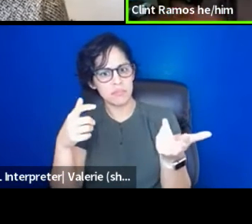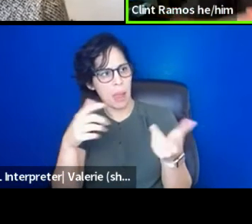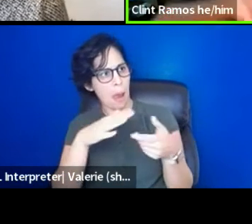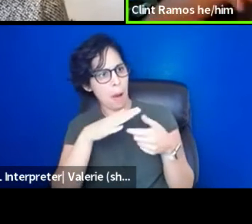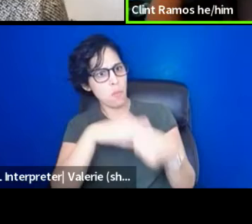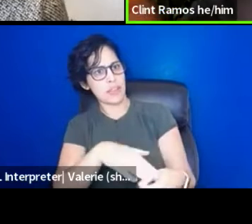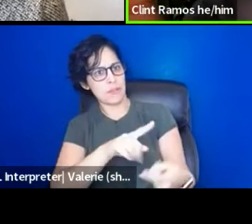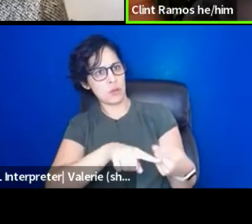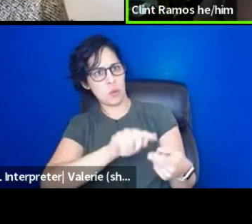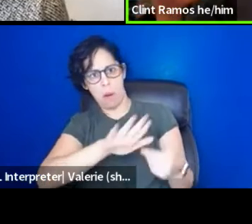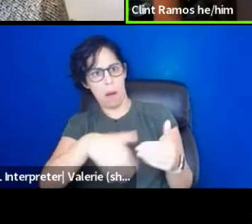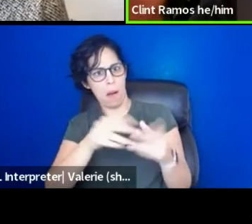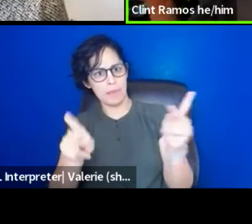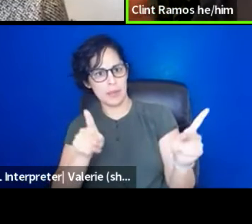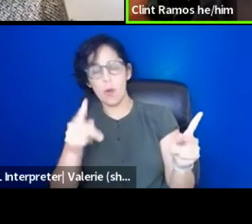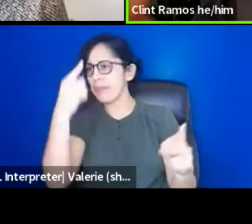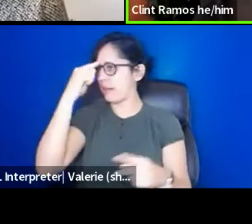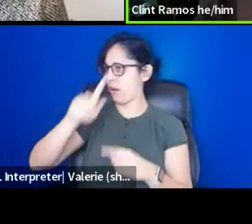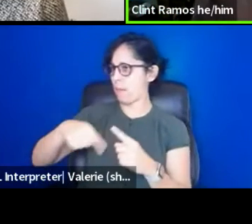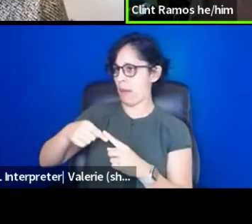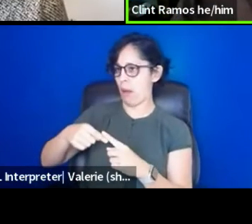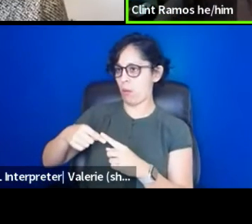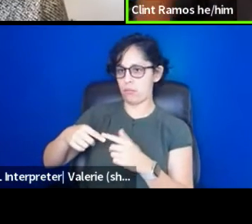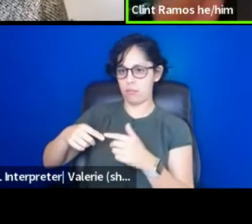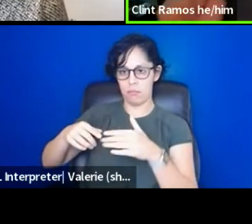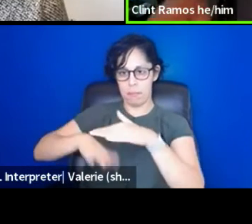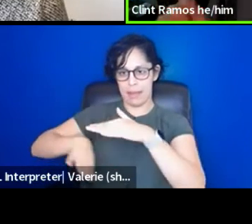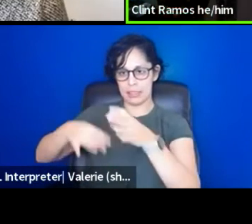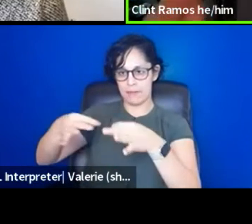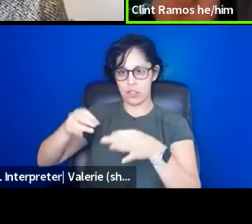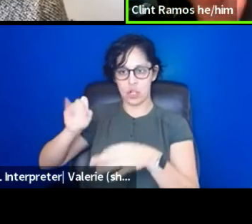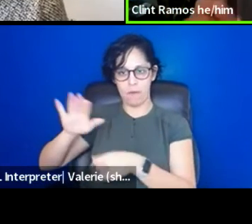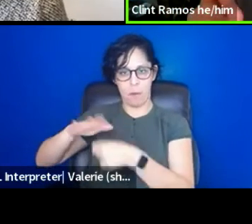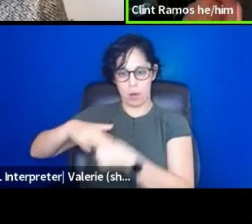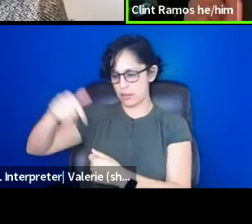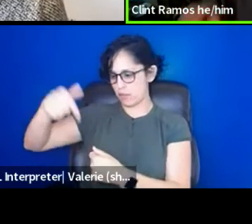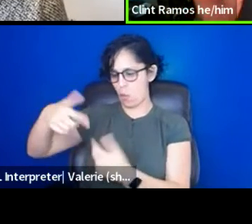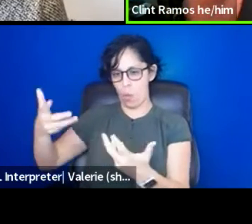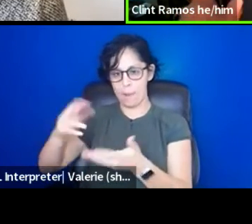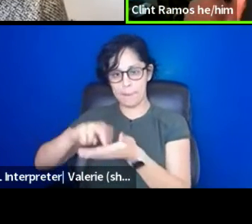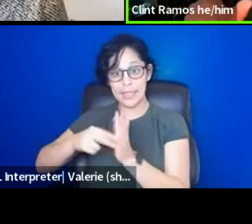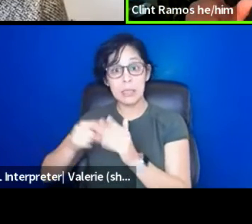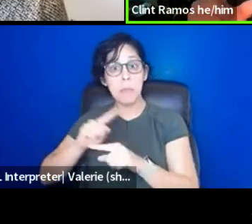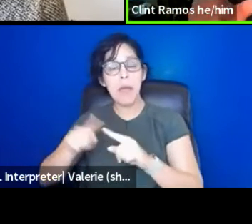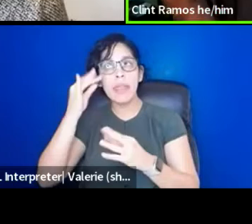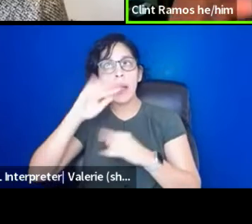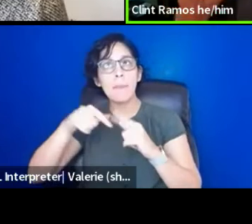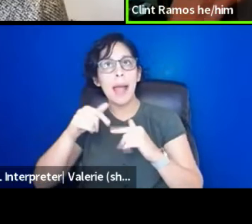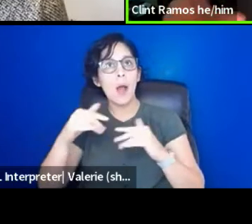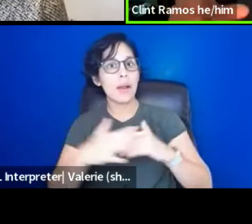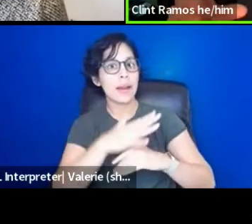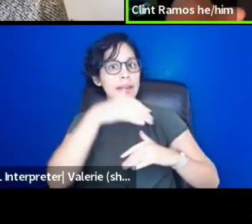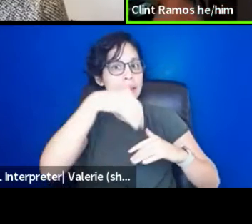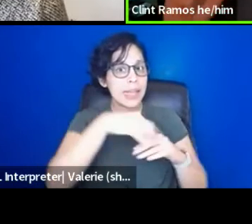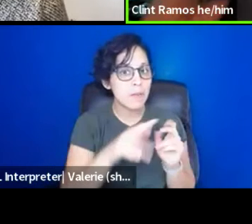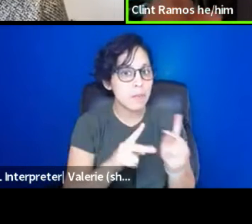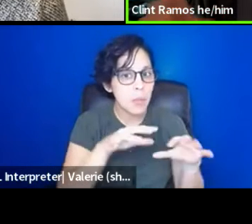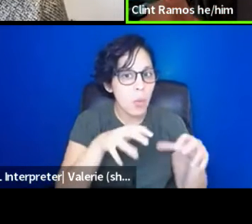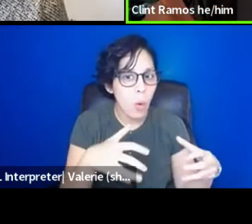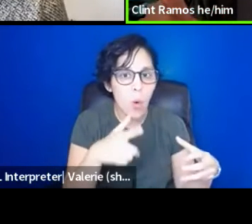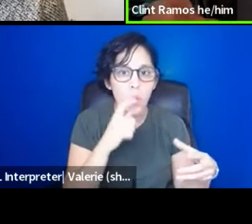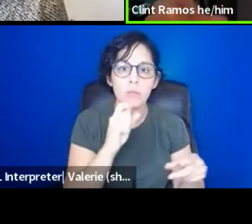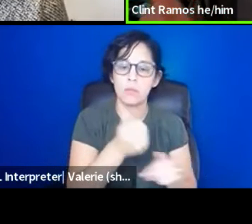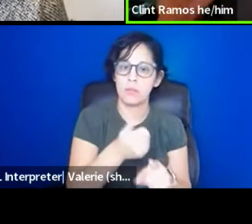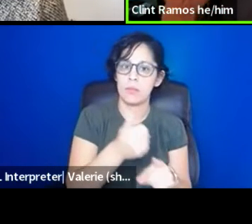consider the baseline oppression, which is already immense, right? But when you think about Native people, a people who are recovering from